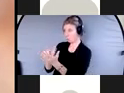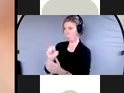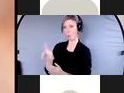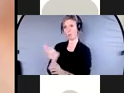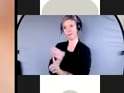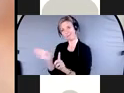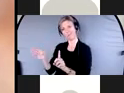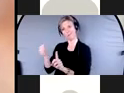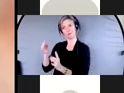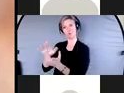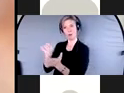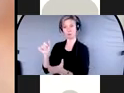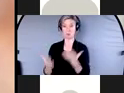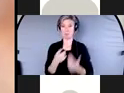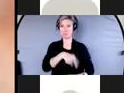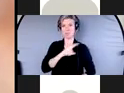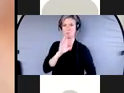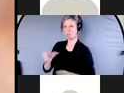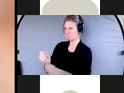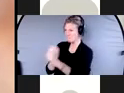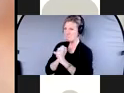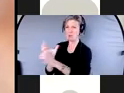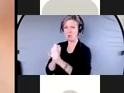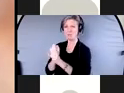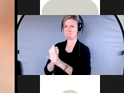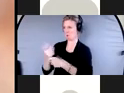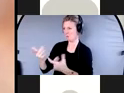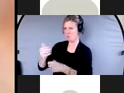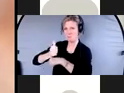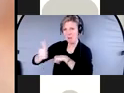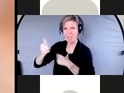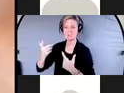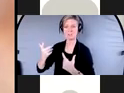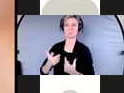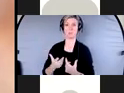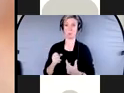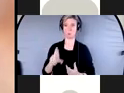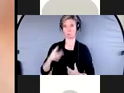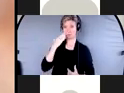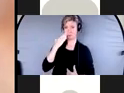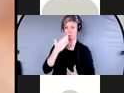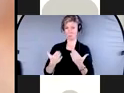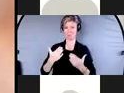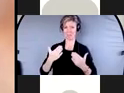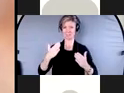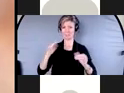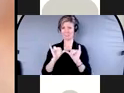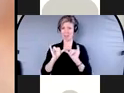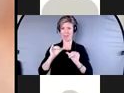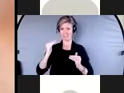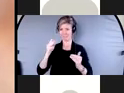be by yelling or threatening a person. It could be just even by their stance. If someone's six foot tall, and another person's